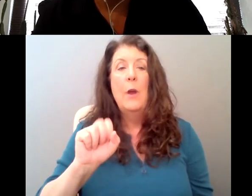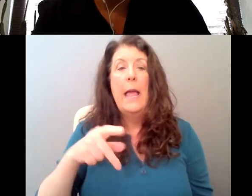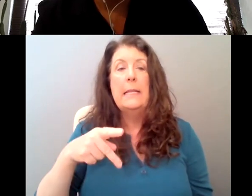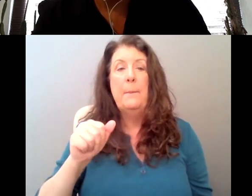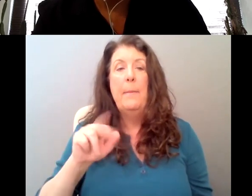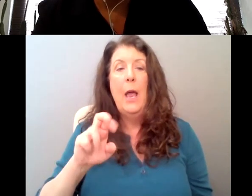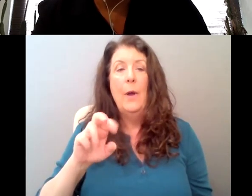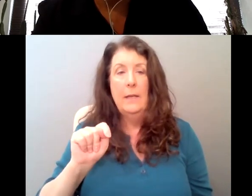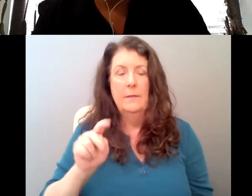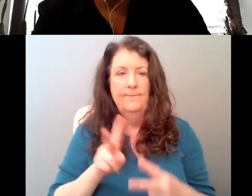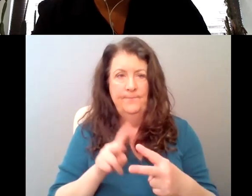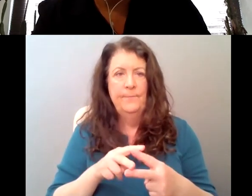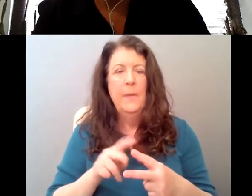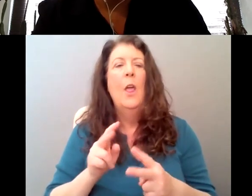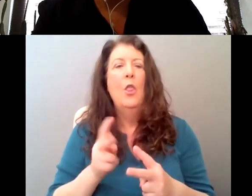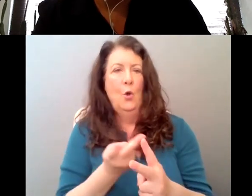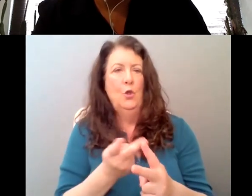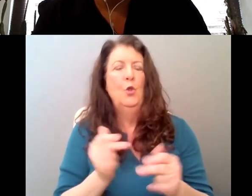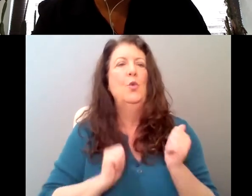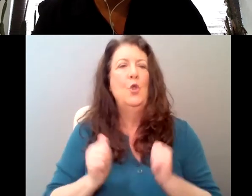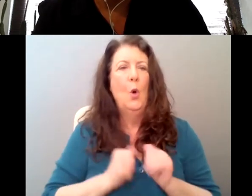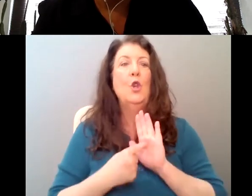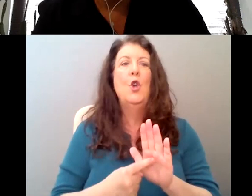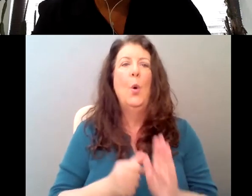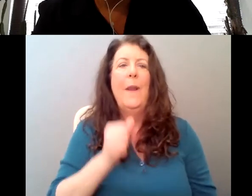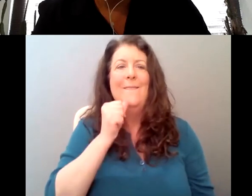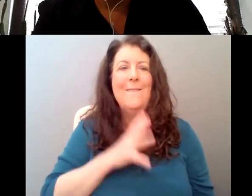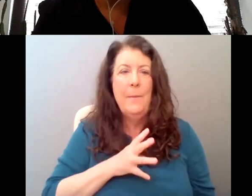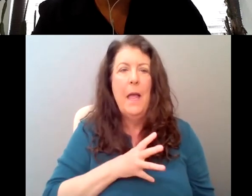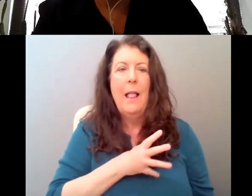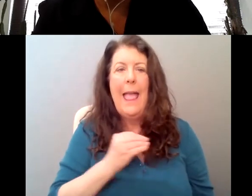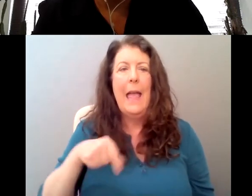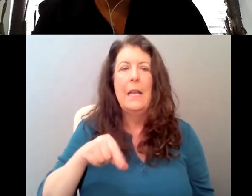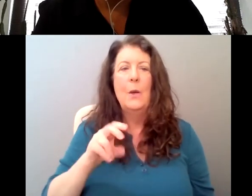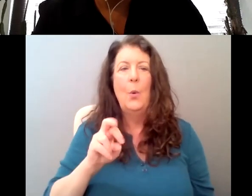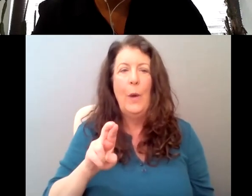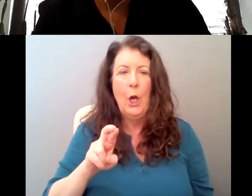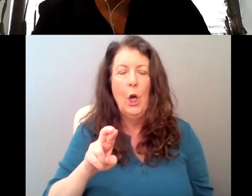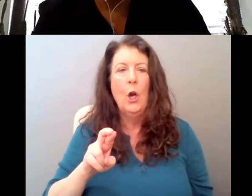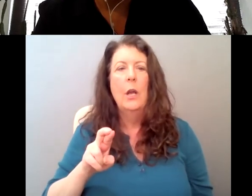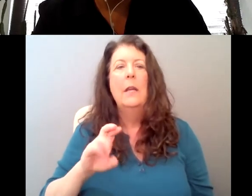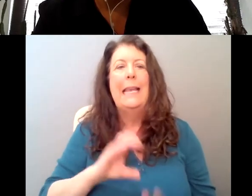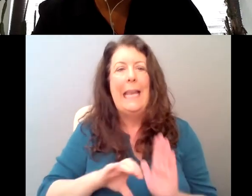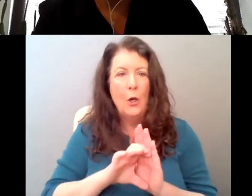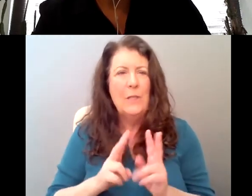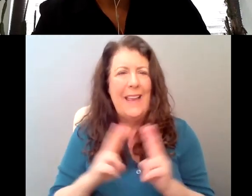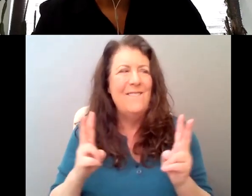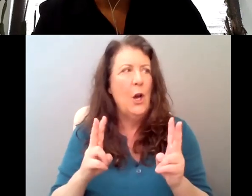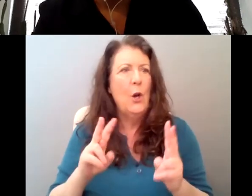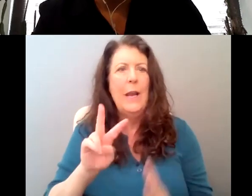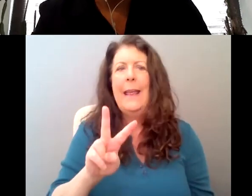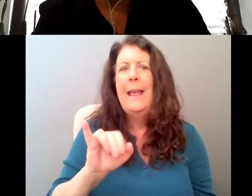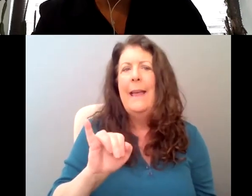being these shows that, uh, showed female and queer characters in very visceral, sometimes unpleasant